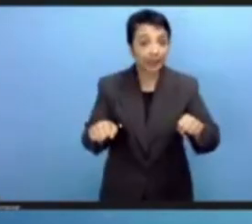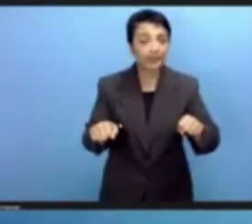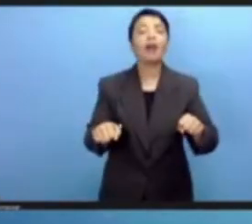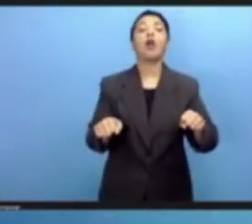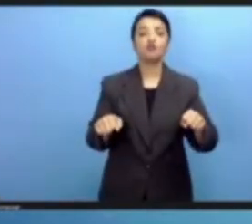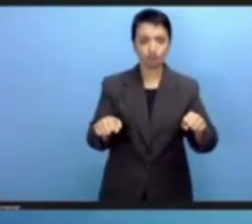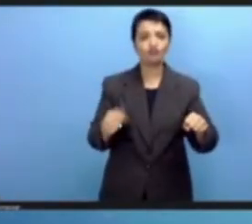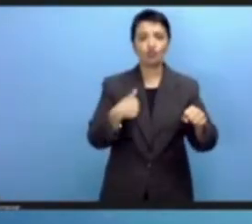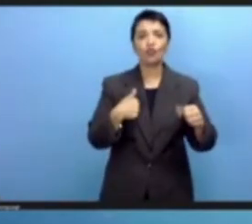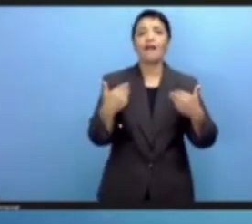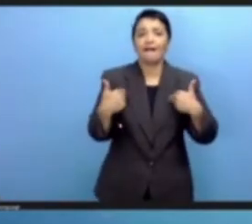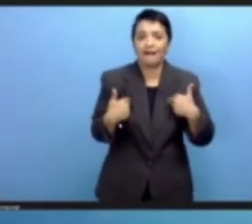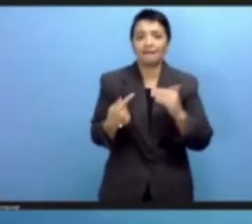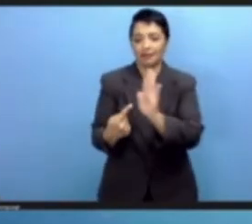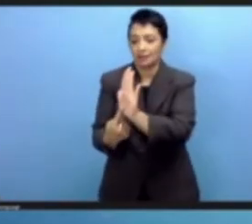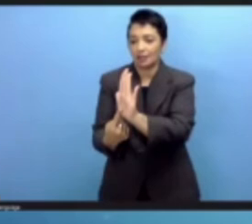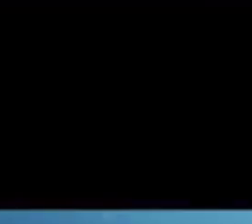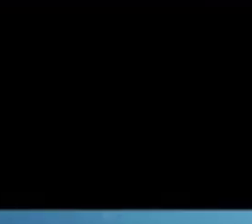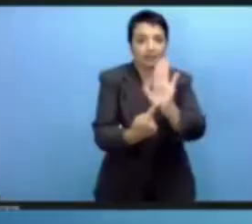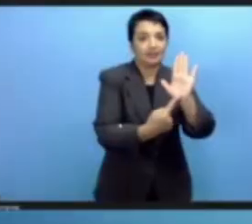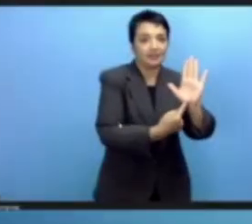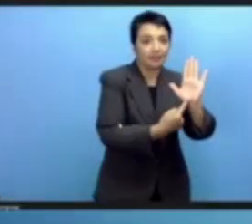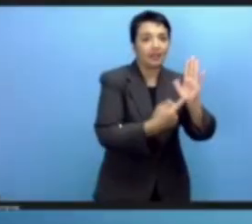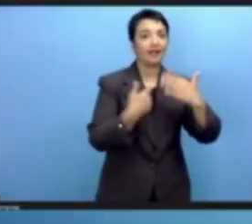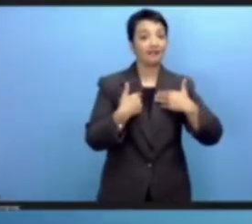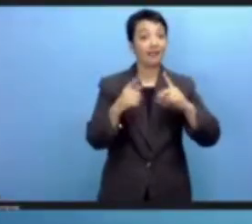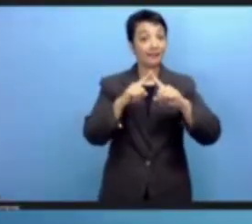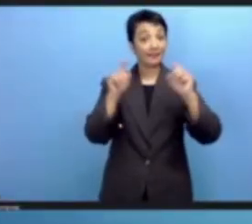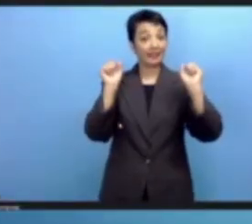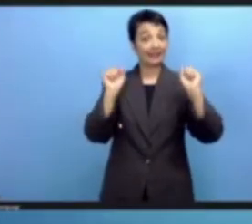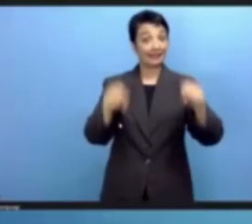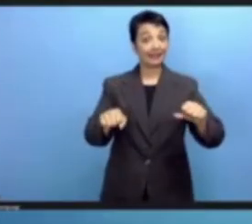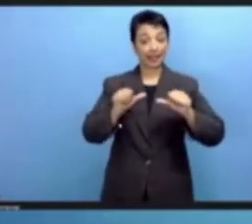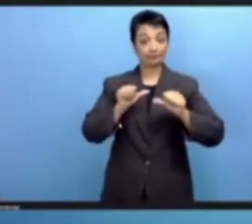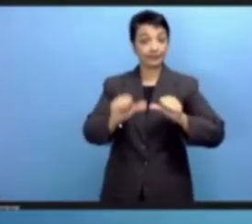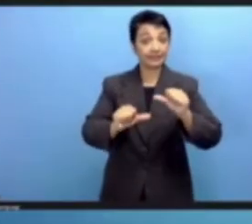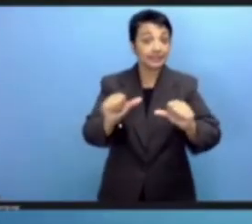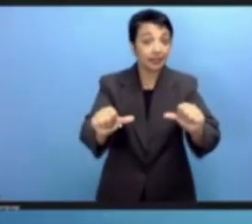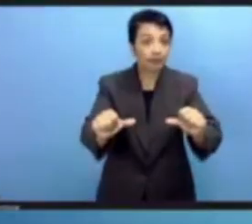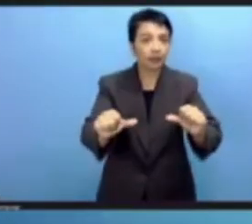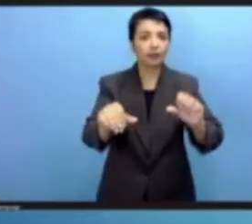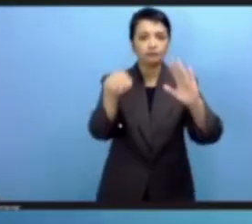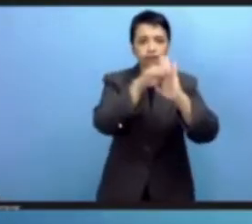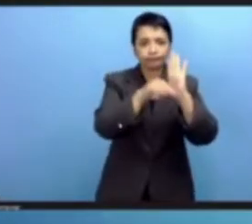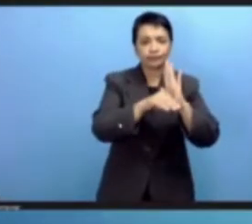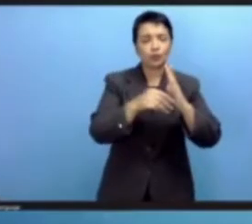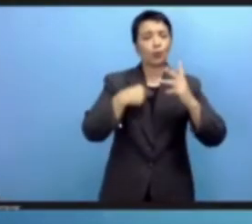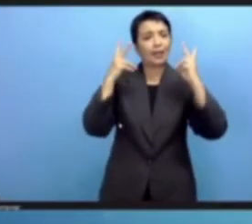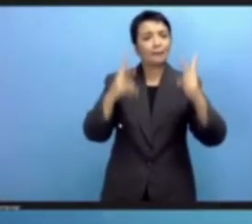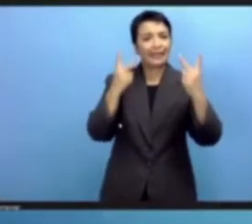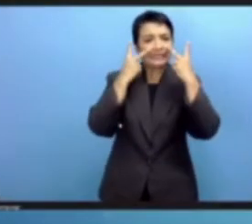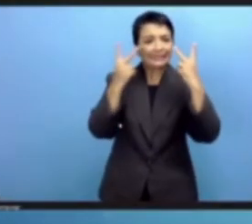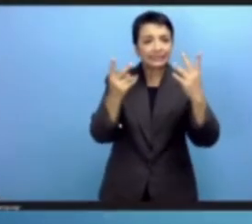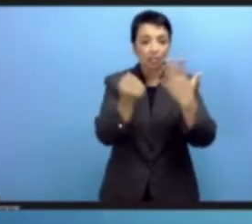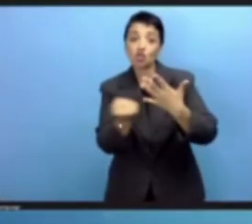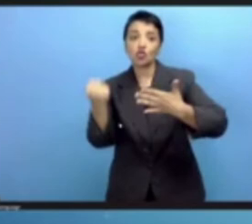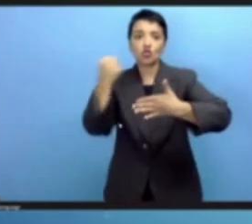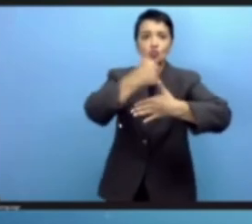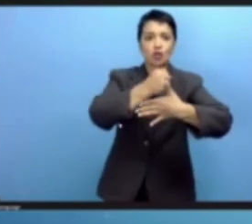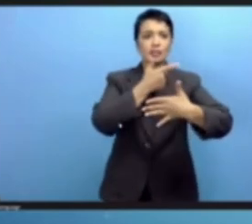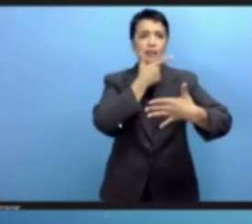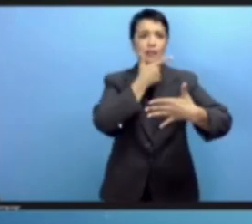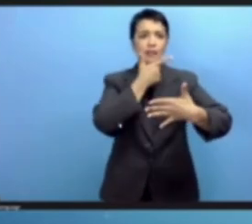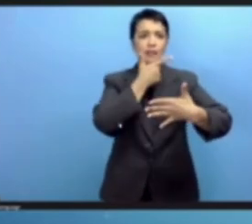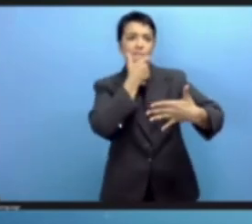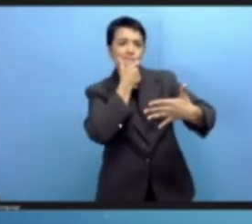However, for them to be sustainable and become the norm, we need to deeply review our priorities and find ways to make the